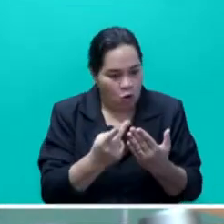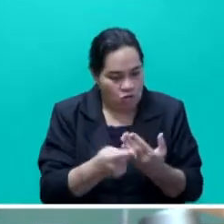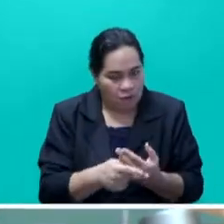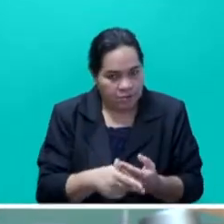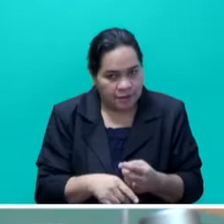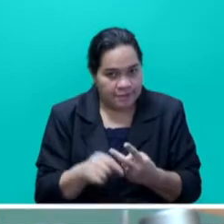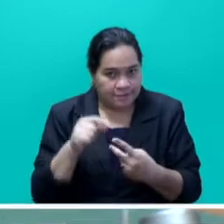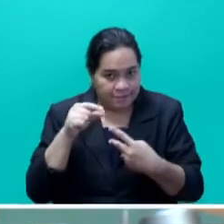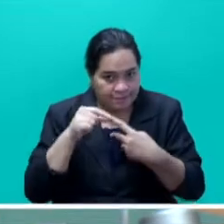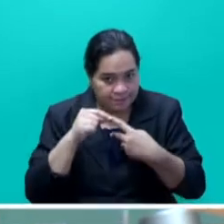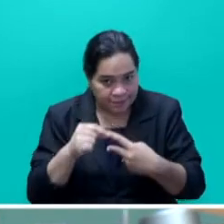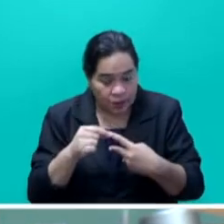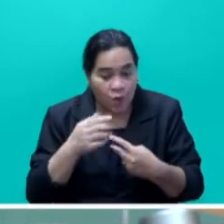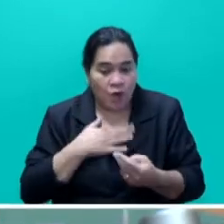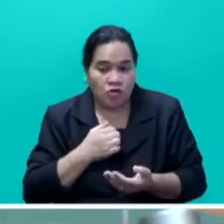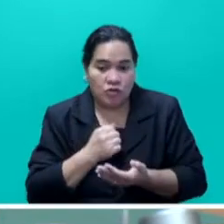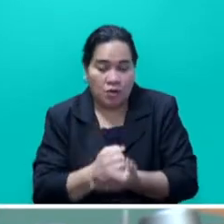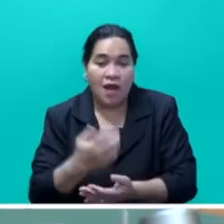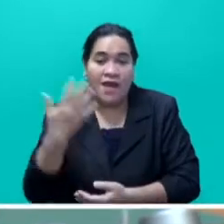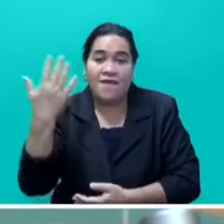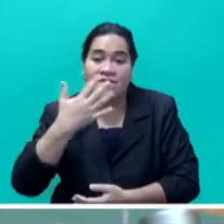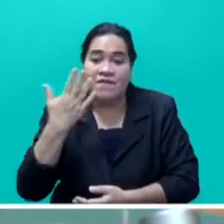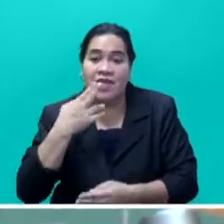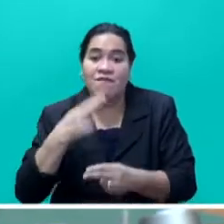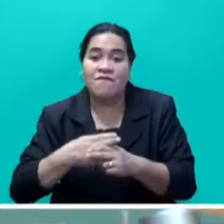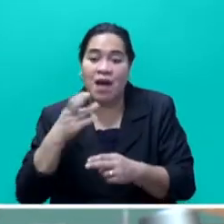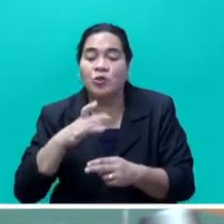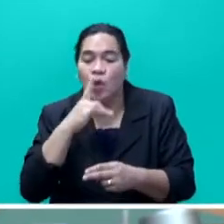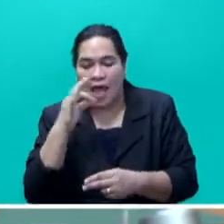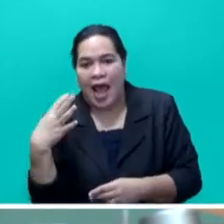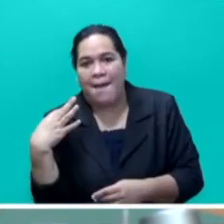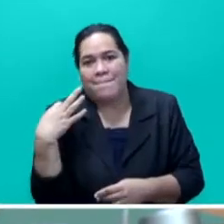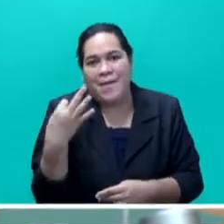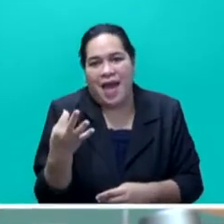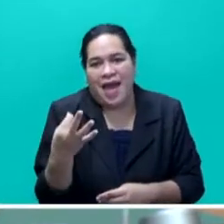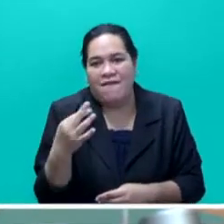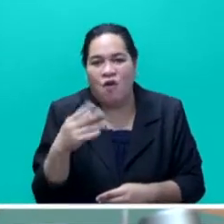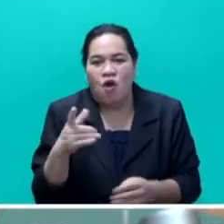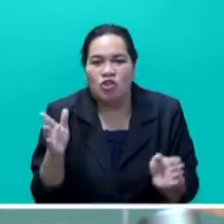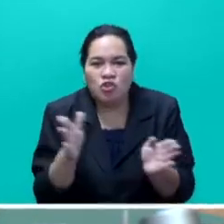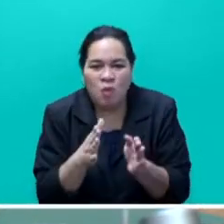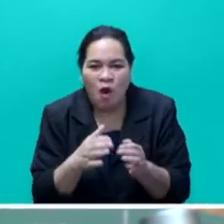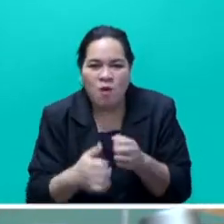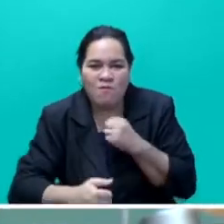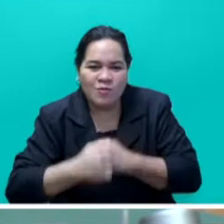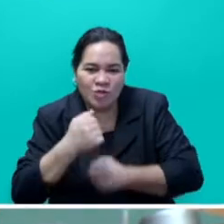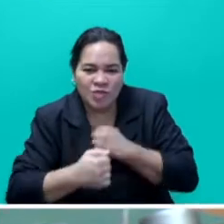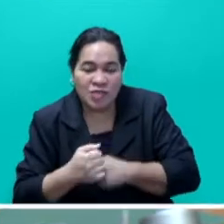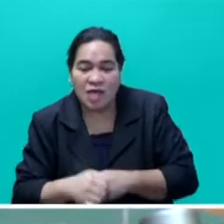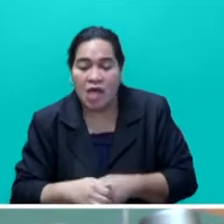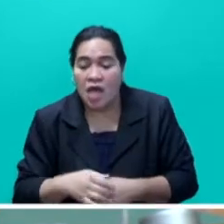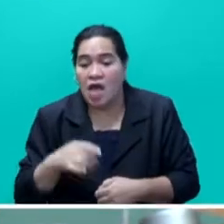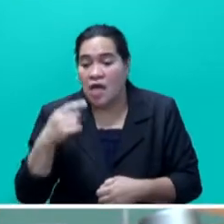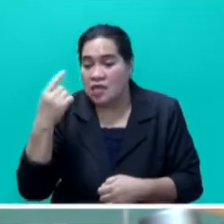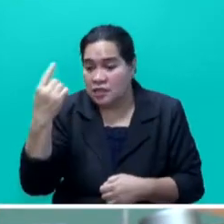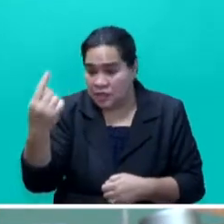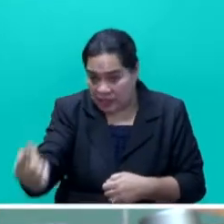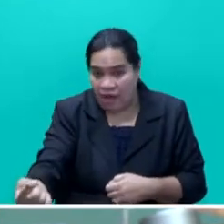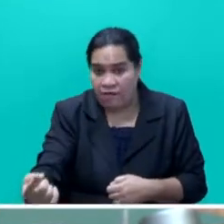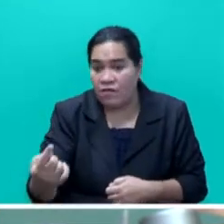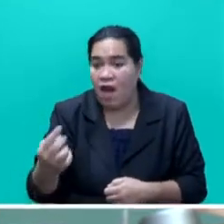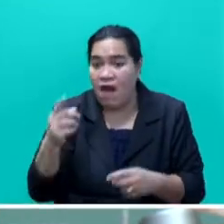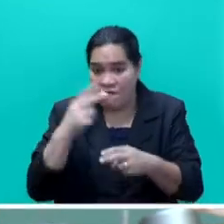Firstly, we will support around 15 farmers to acquire small machinery by making one-third contribution while Ministry will